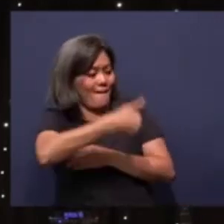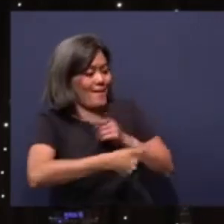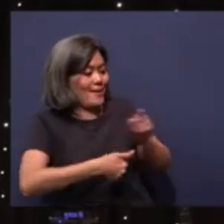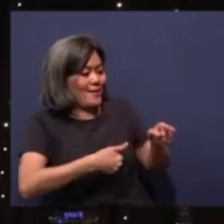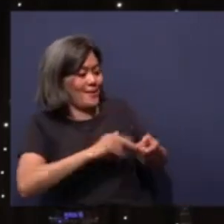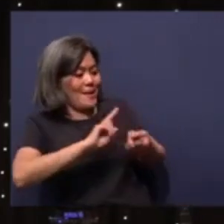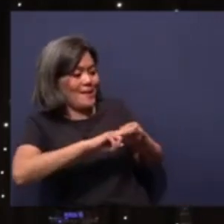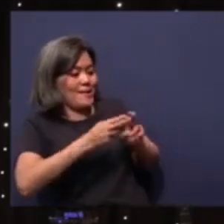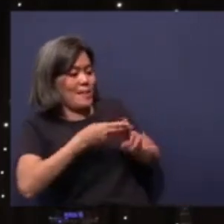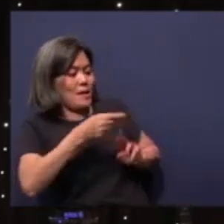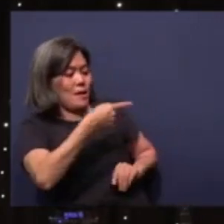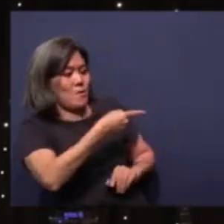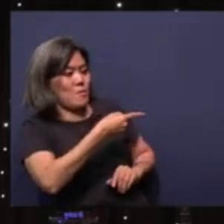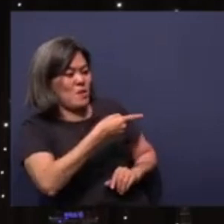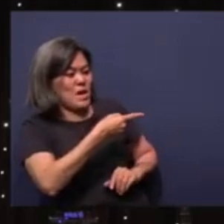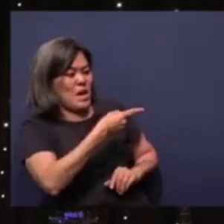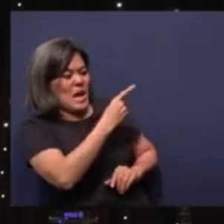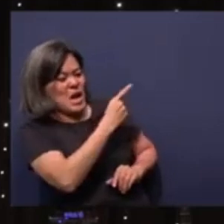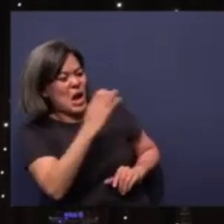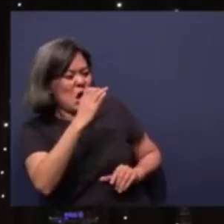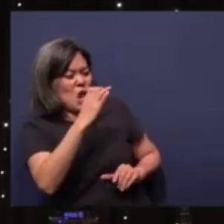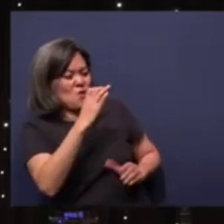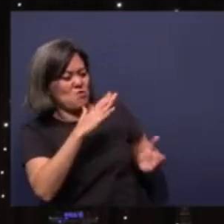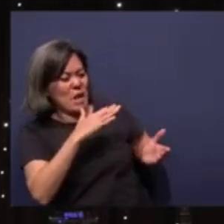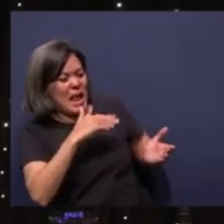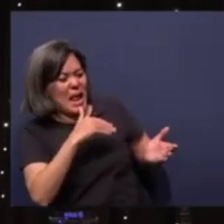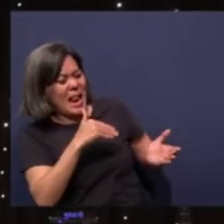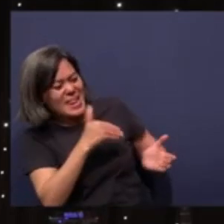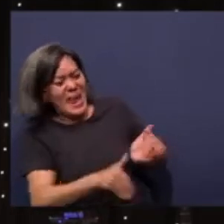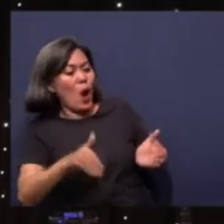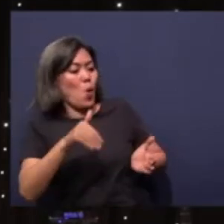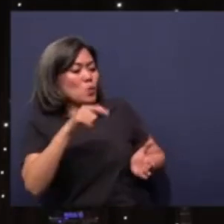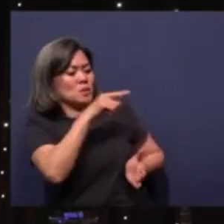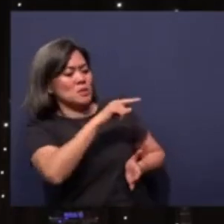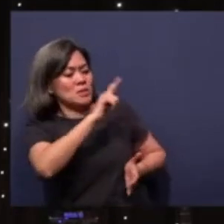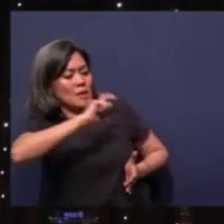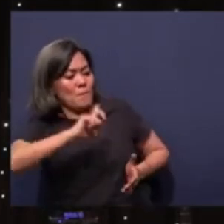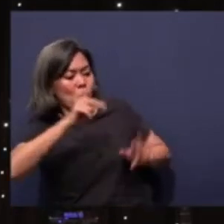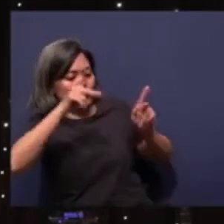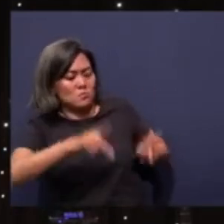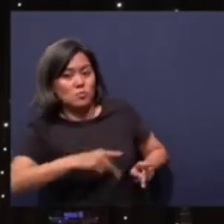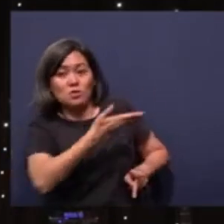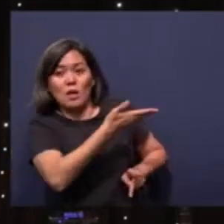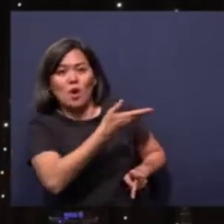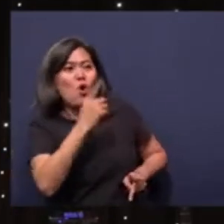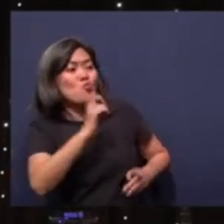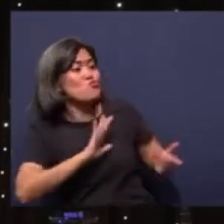hundreds of thousands of Nepalese there. Who will reach out to them?